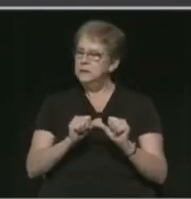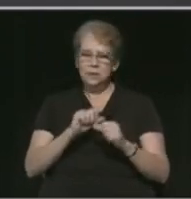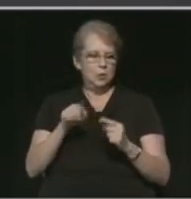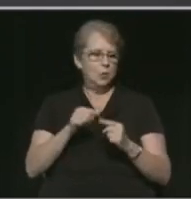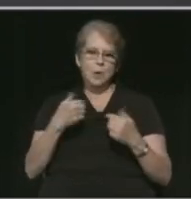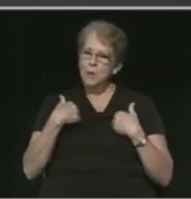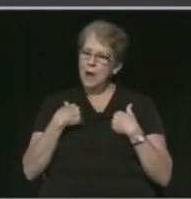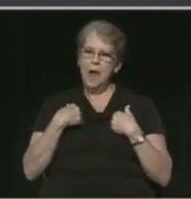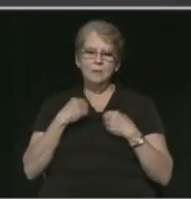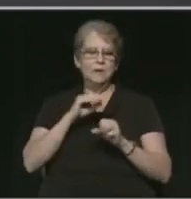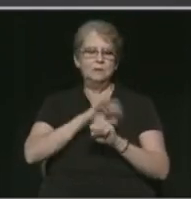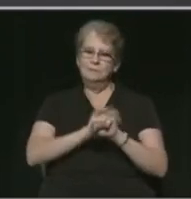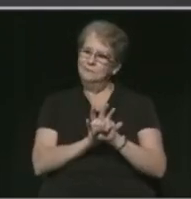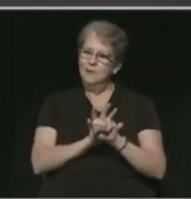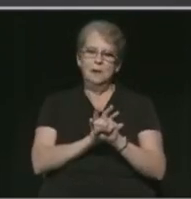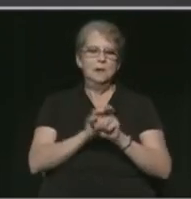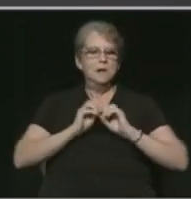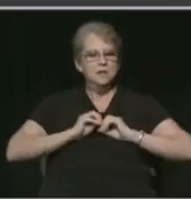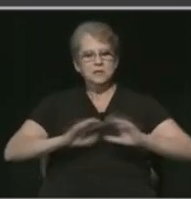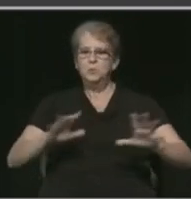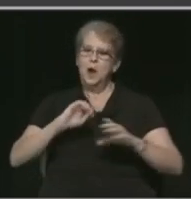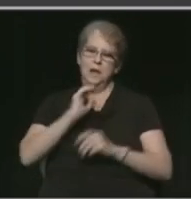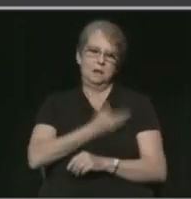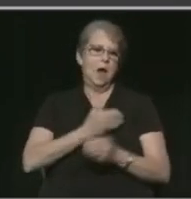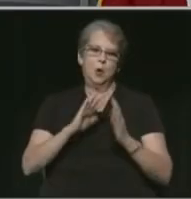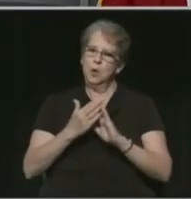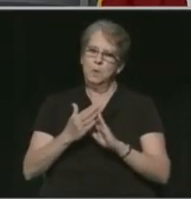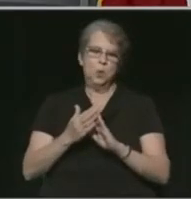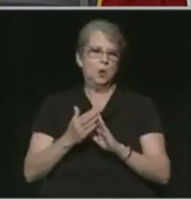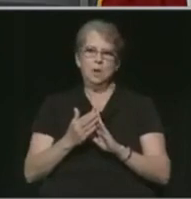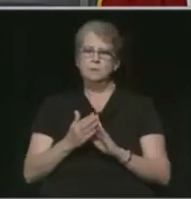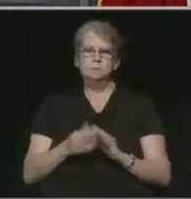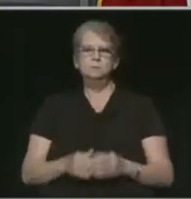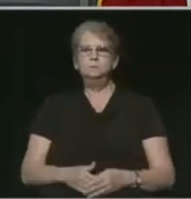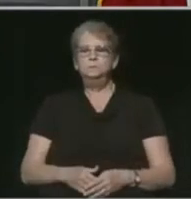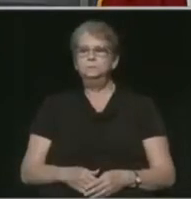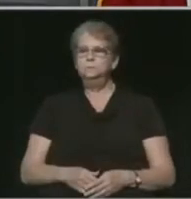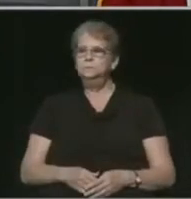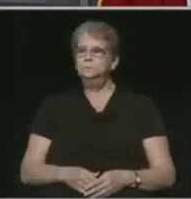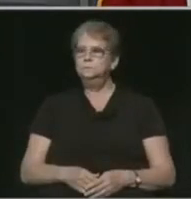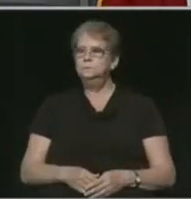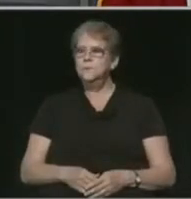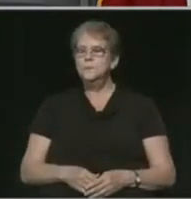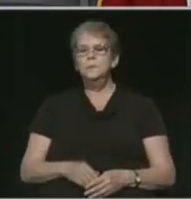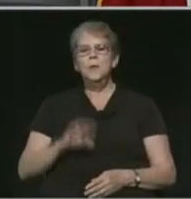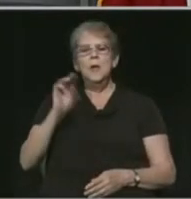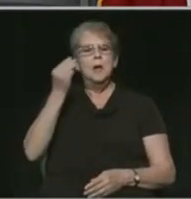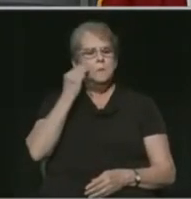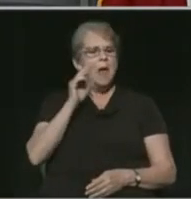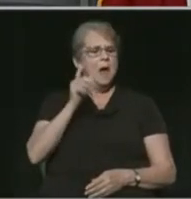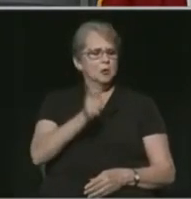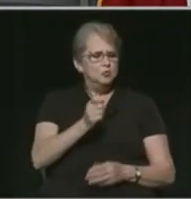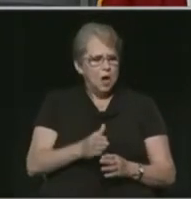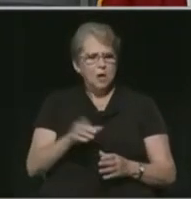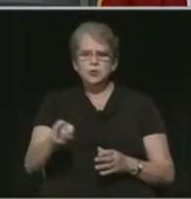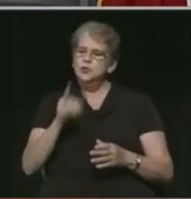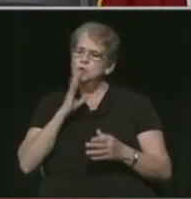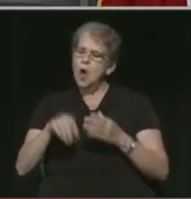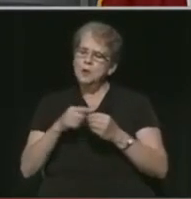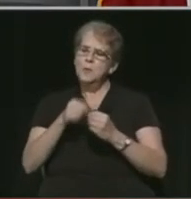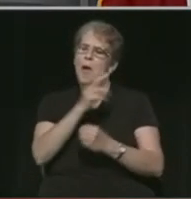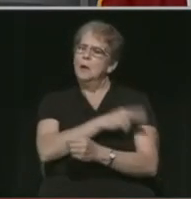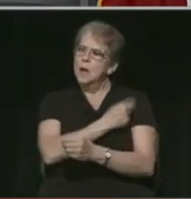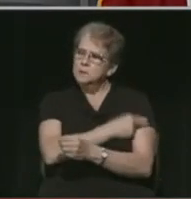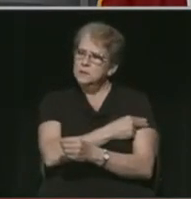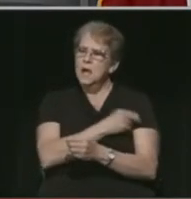COVID-19 spread in our community. That's clear. Mayor Judge, you all talked about hospitalizations and